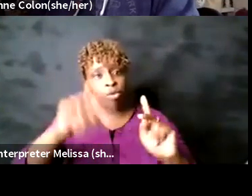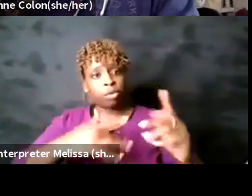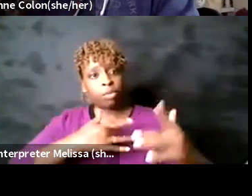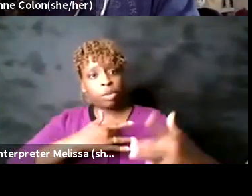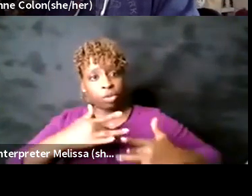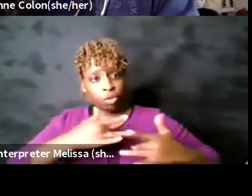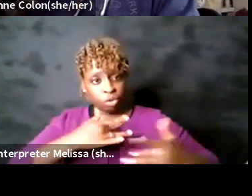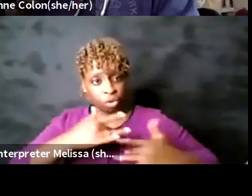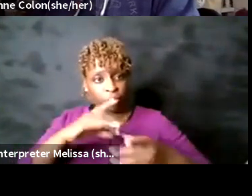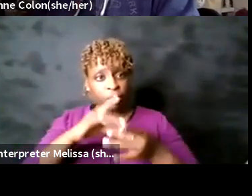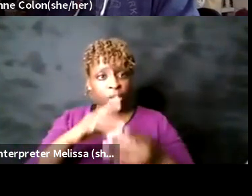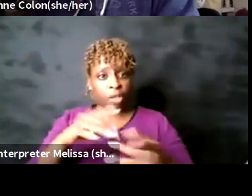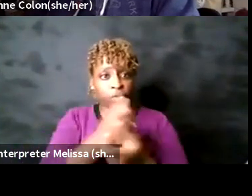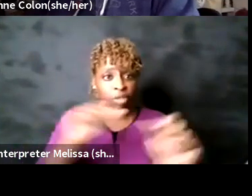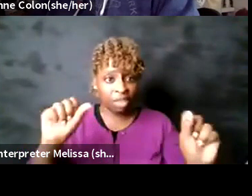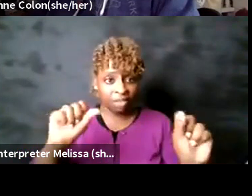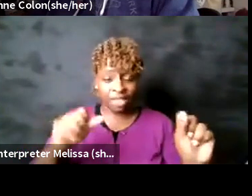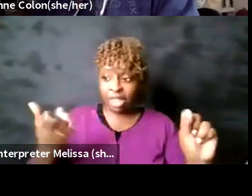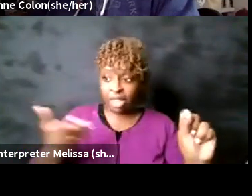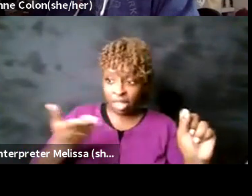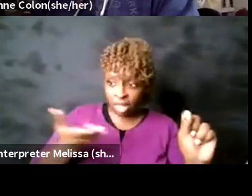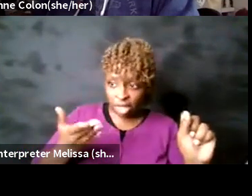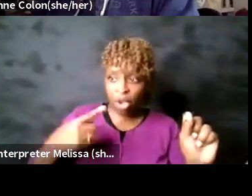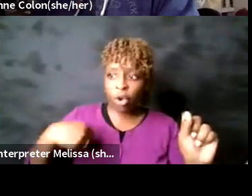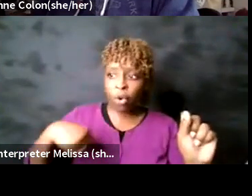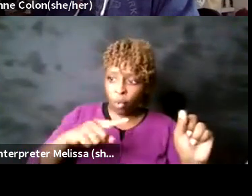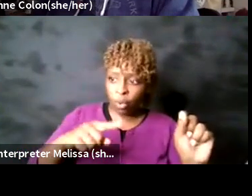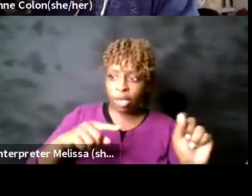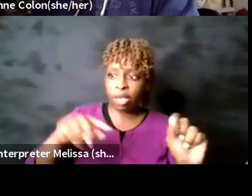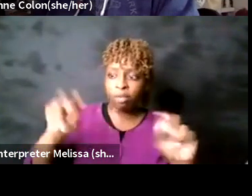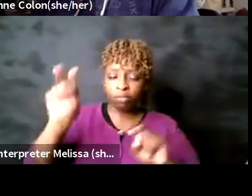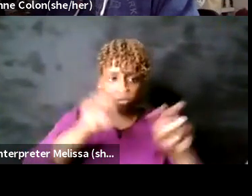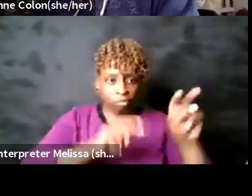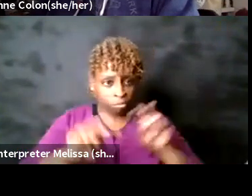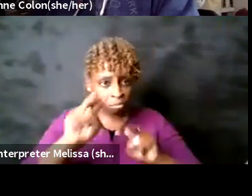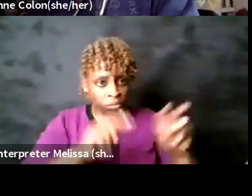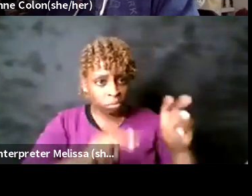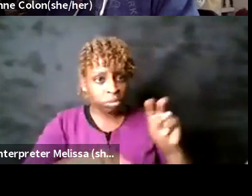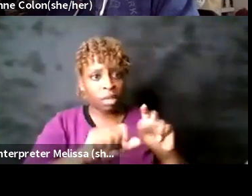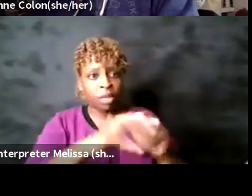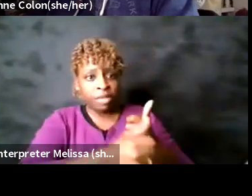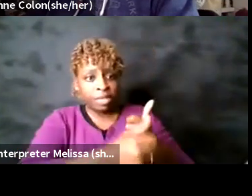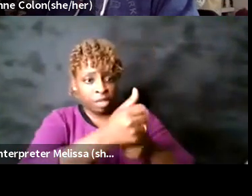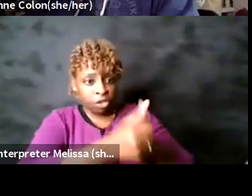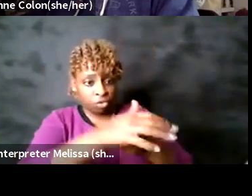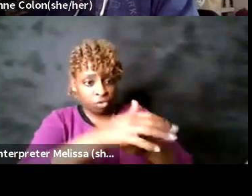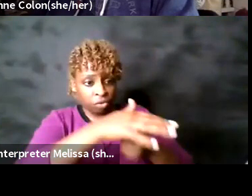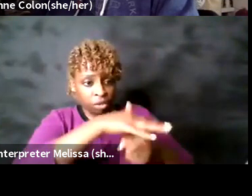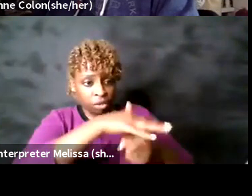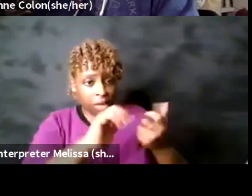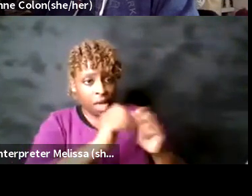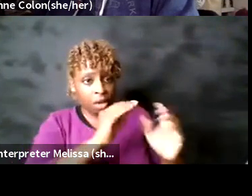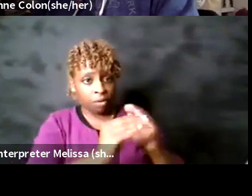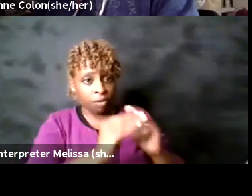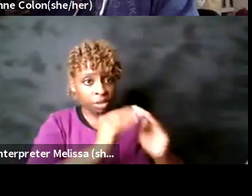and noted any hazards and we talked about how to fix them because that is a thing that is important and because z space